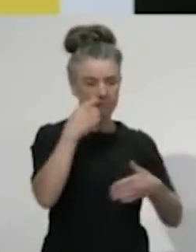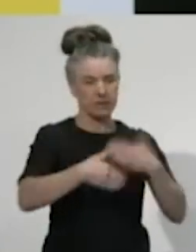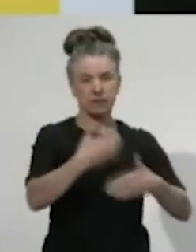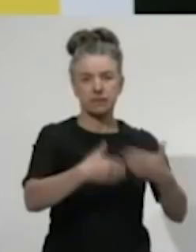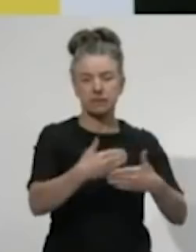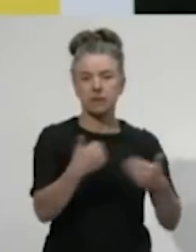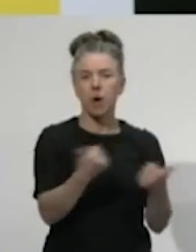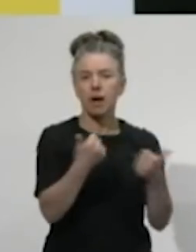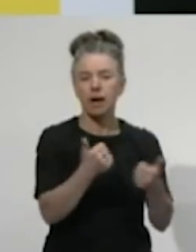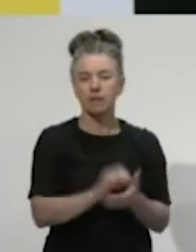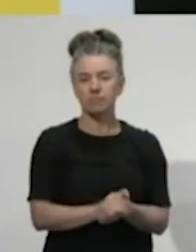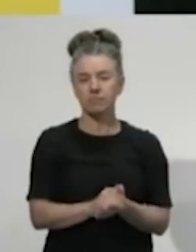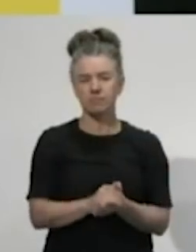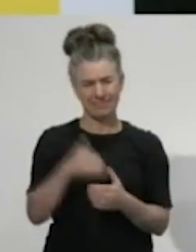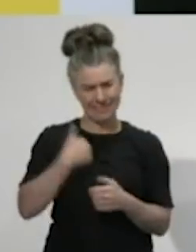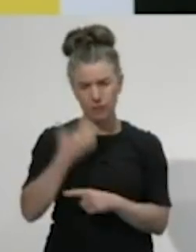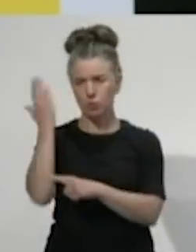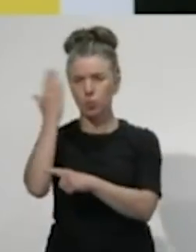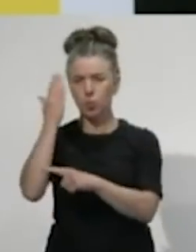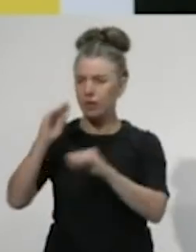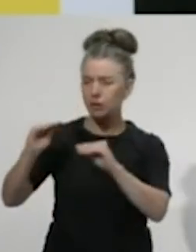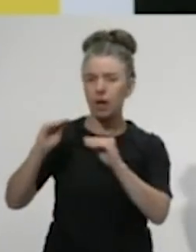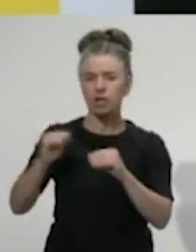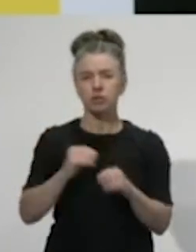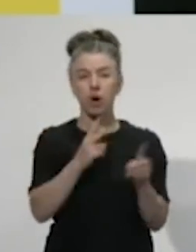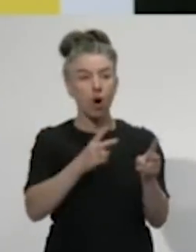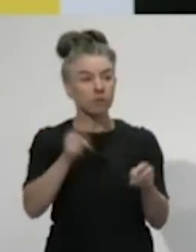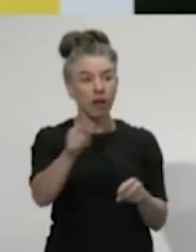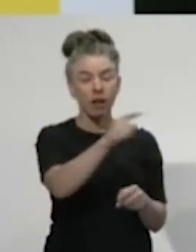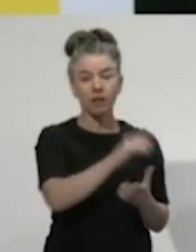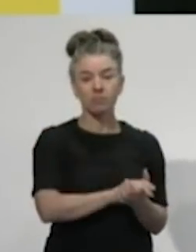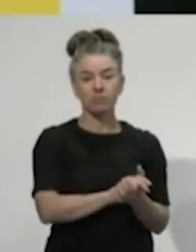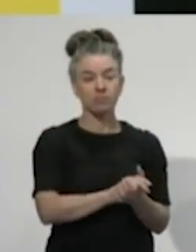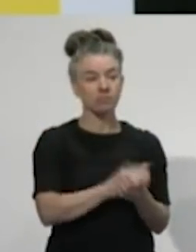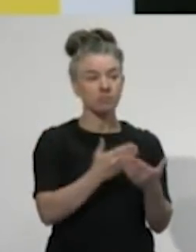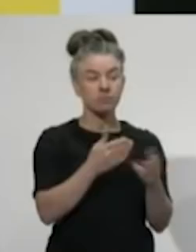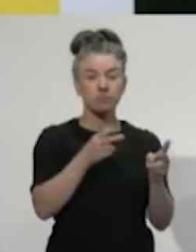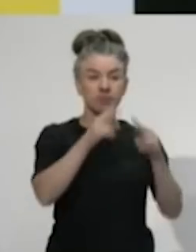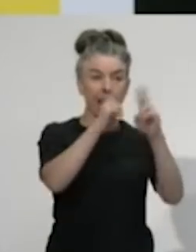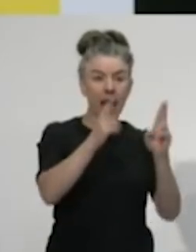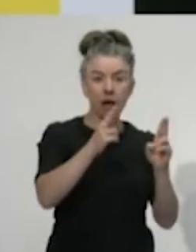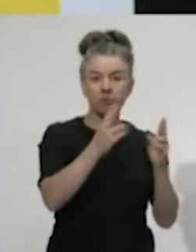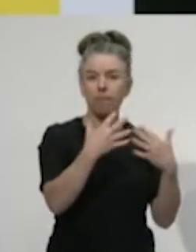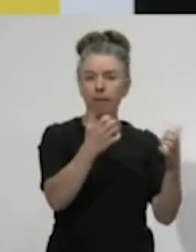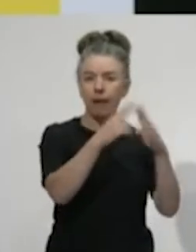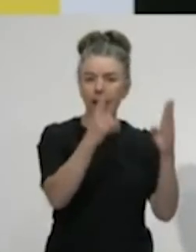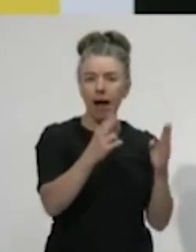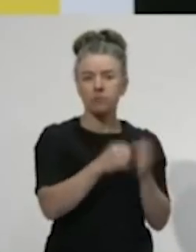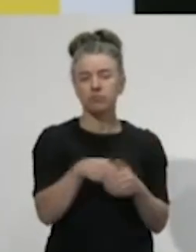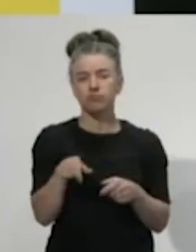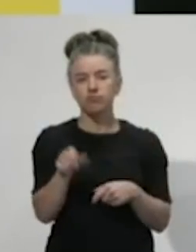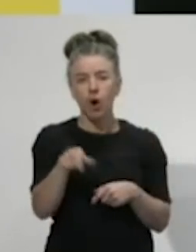Now, more than ever, we need our schools and hospitals, our public houses and roads and railways. We need our police and our nurses